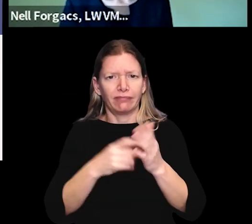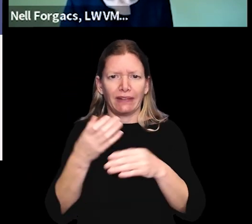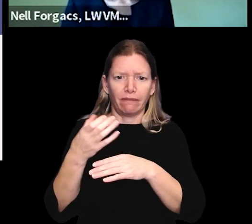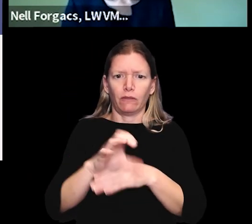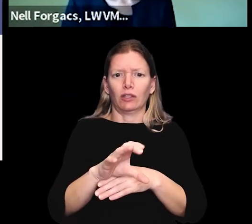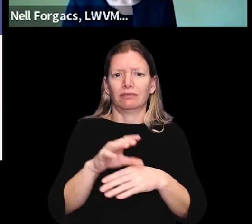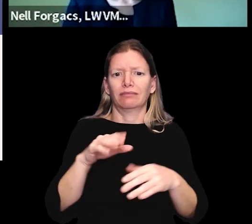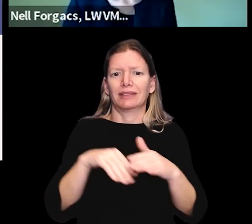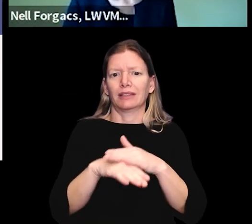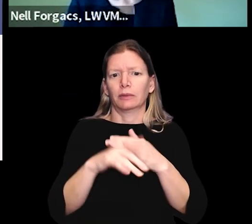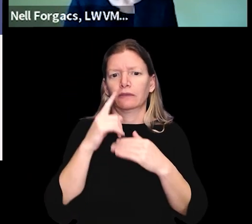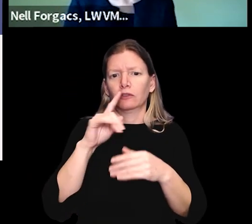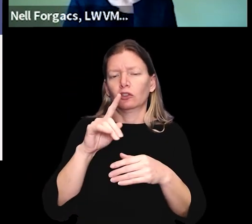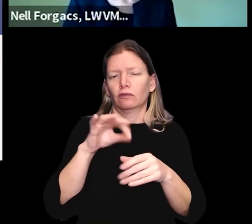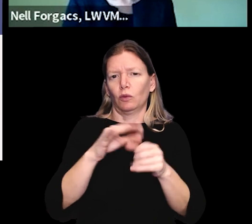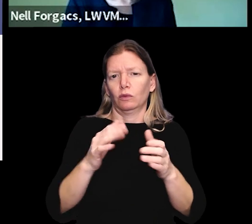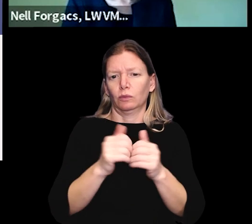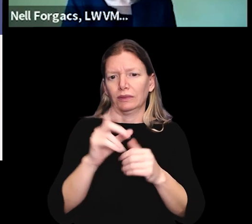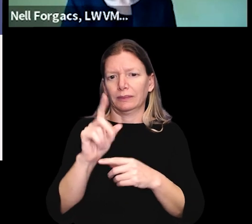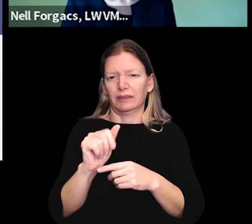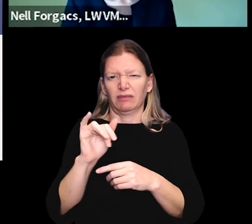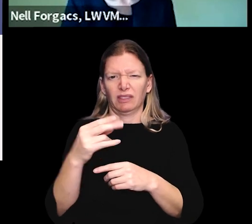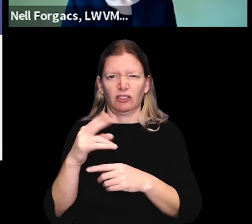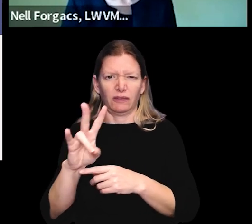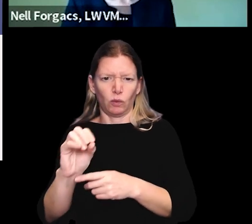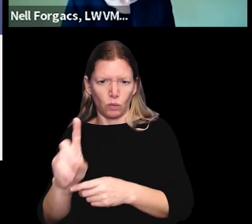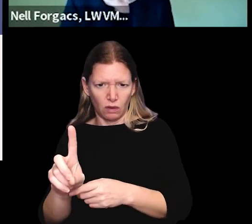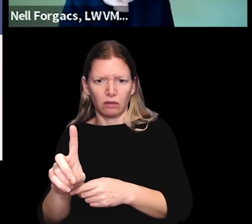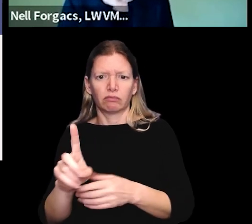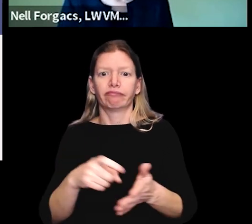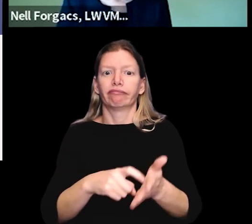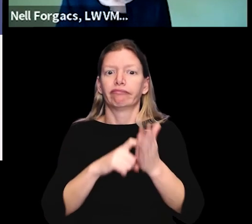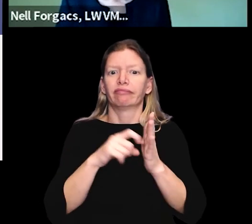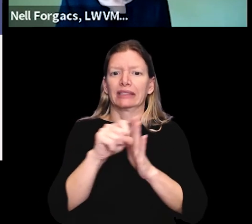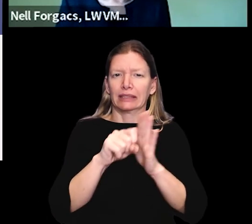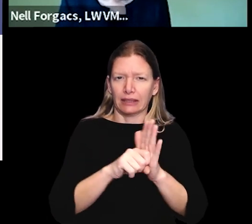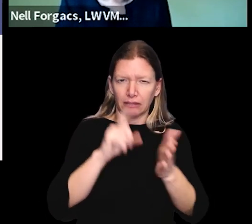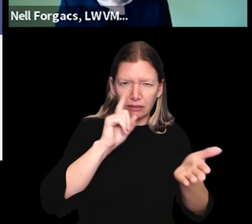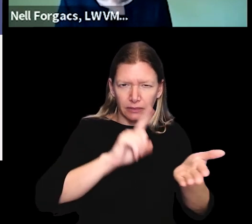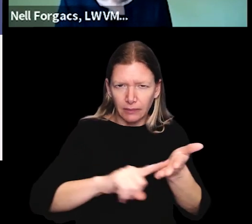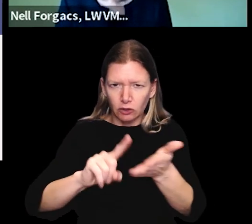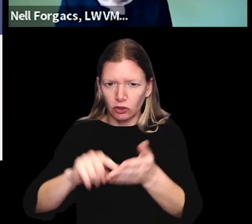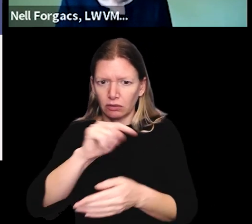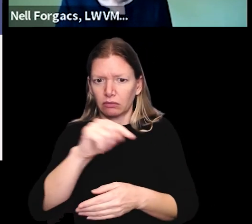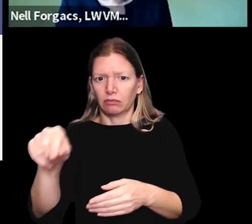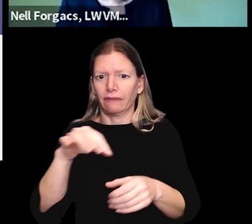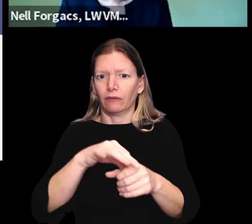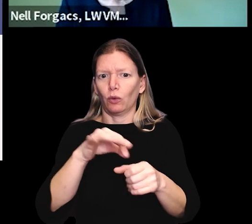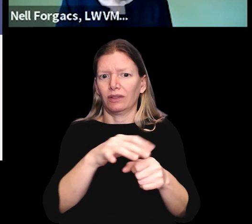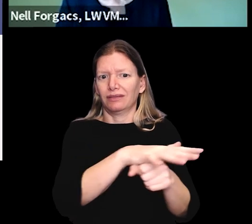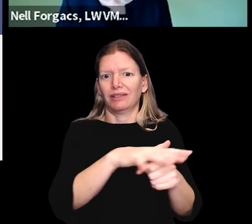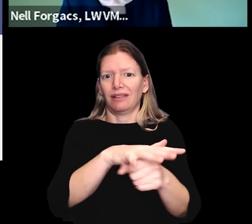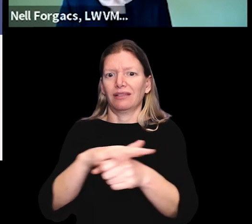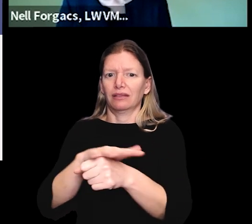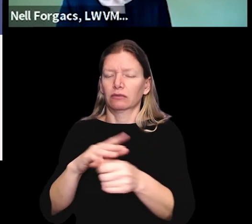enforcing accessibility for voters with disabilities, which is H-701, would require state inspection of polling places